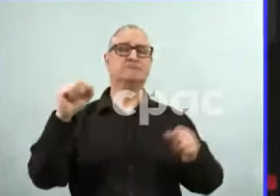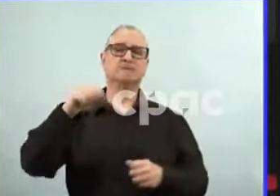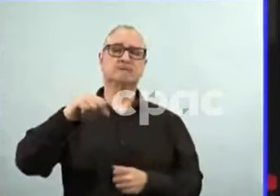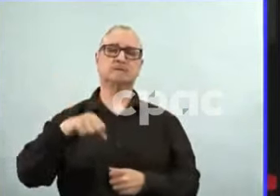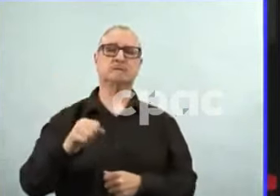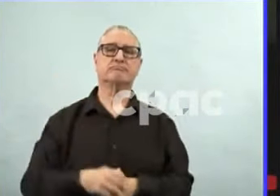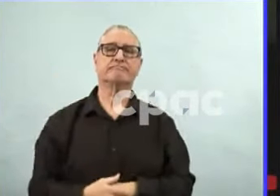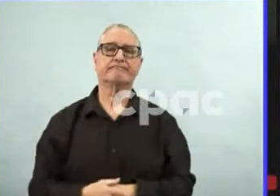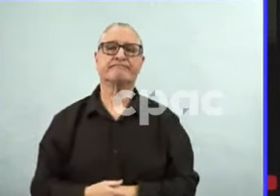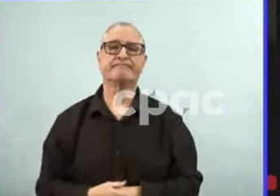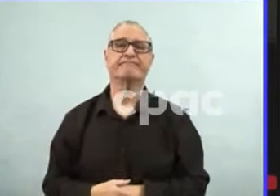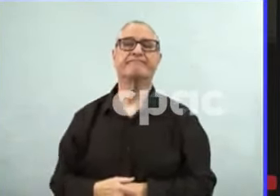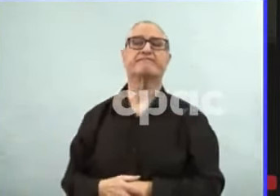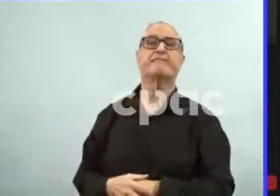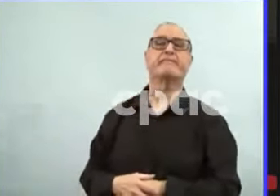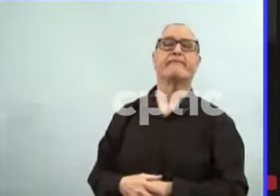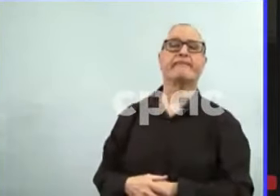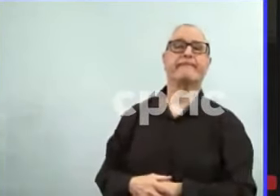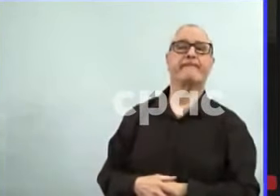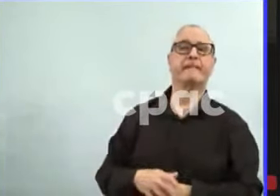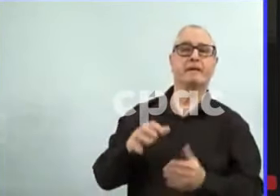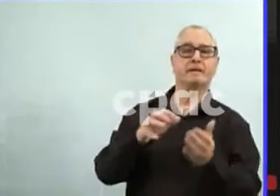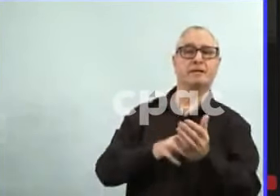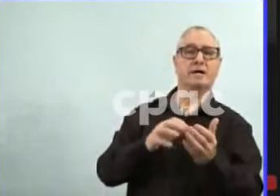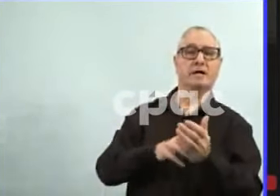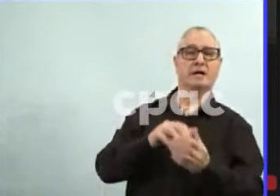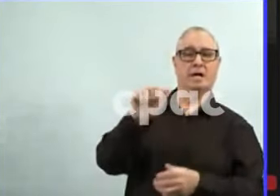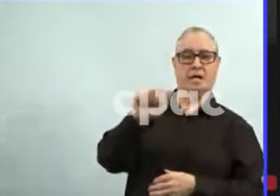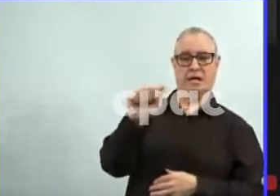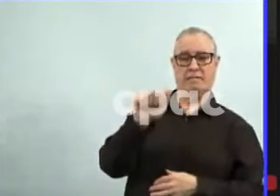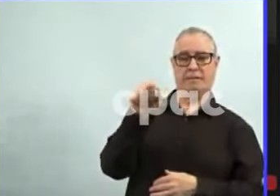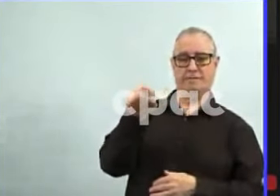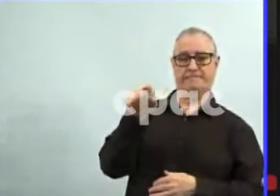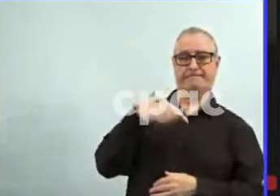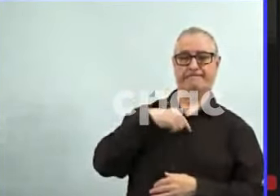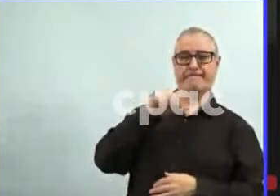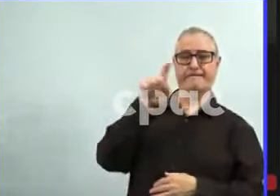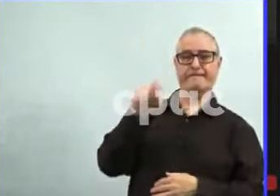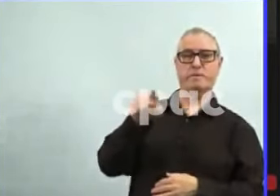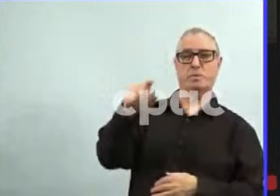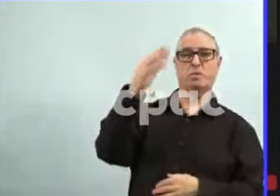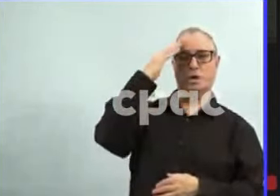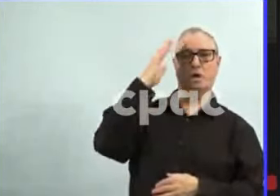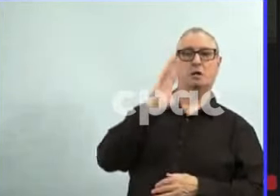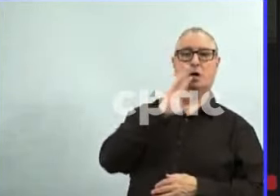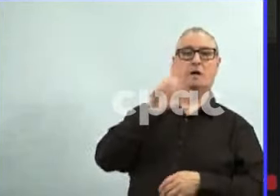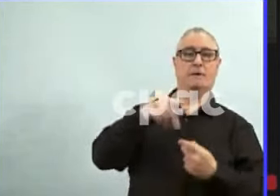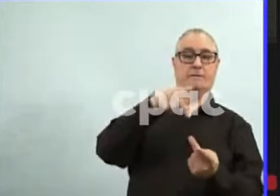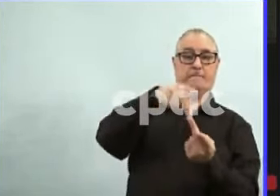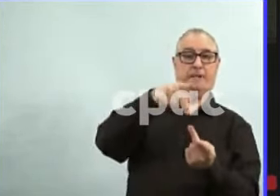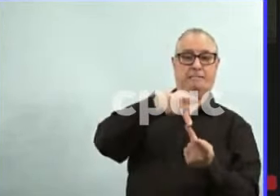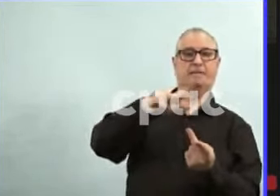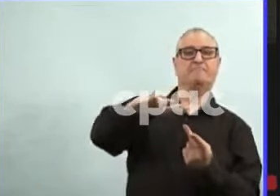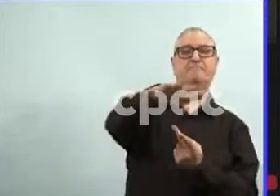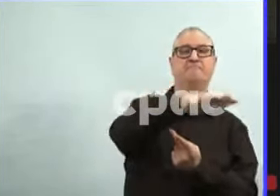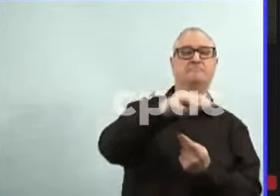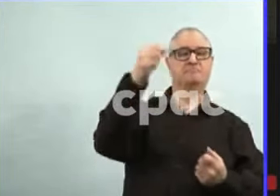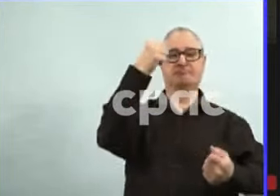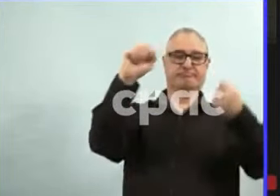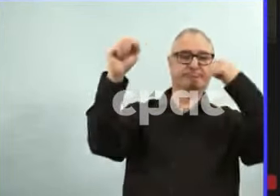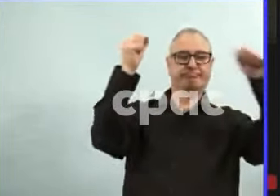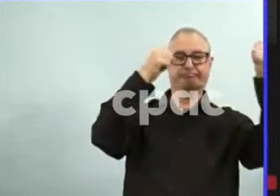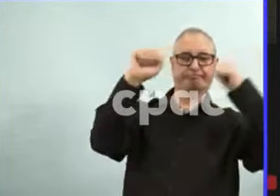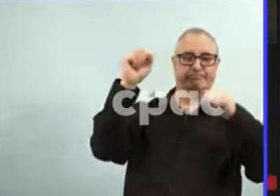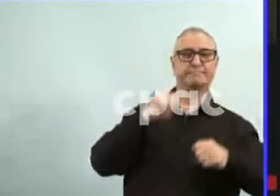Dr. Atwell, I know you've spoken about the protests outside the legislature a couple of times in this briefing. There are